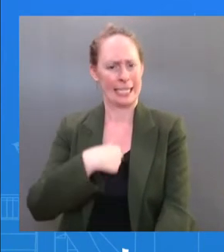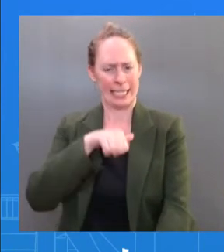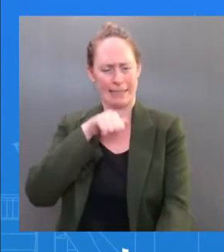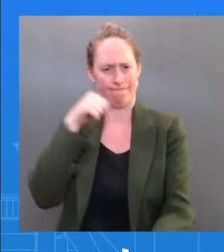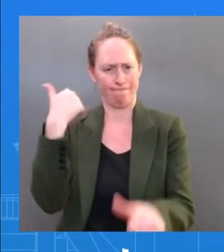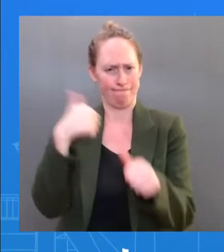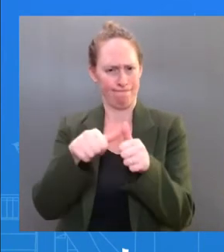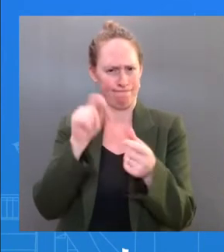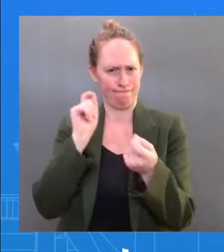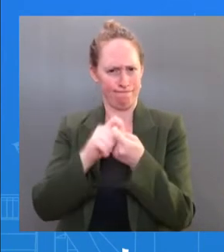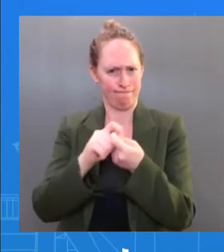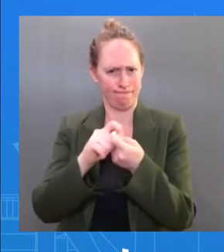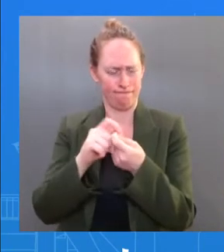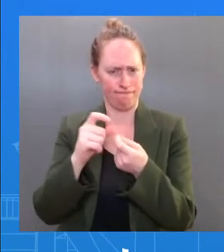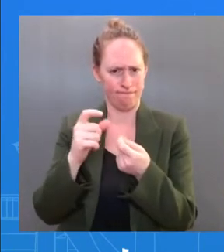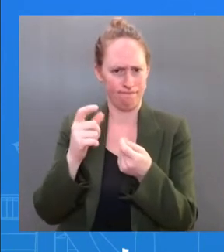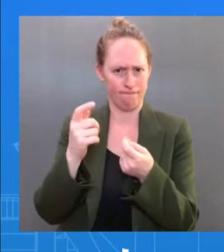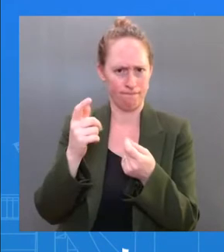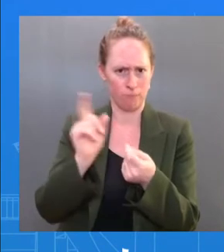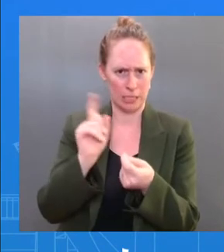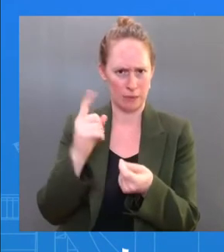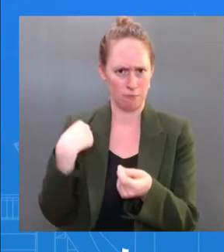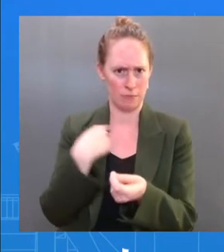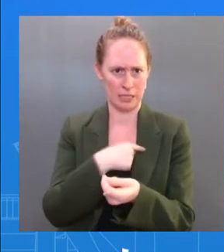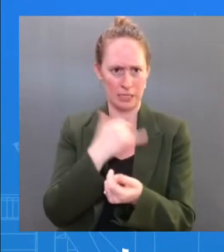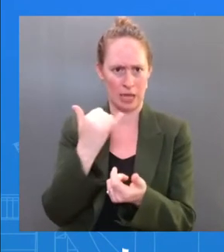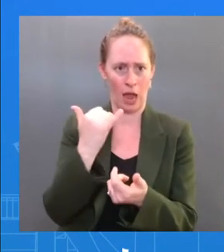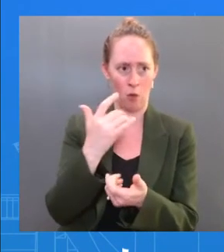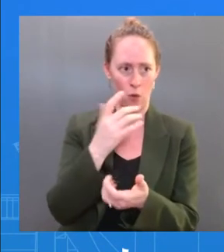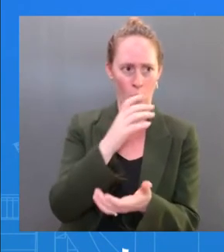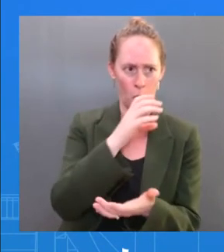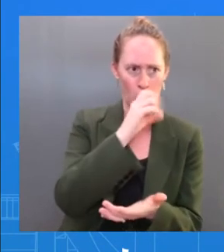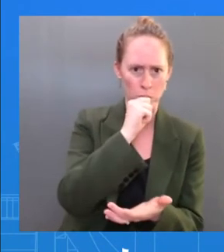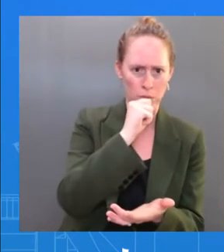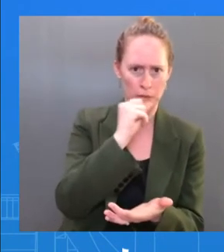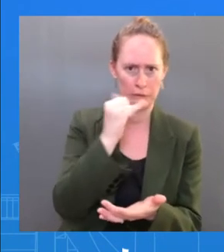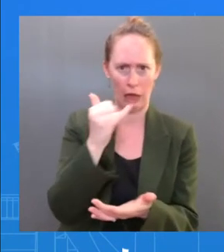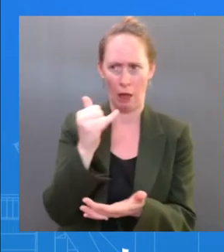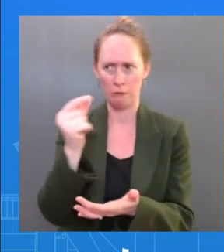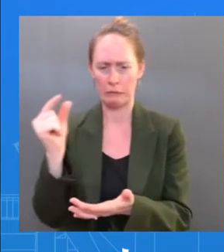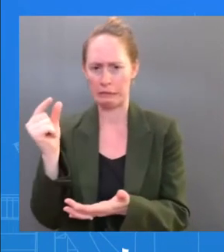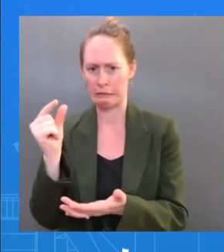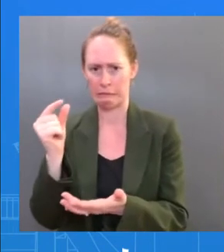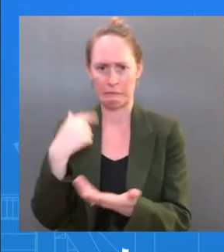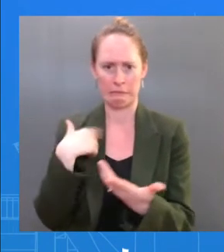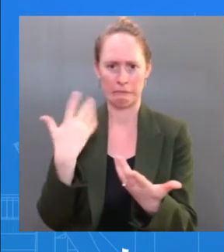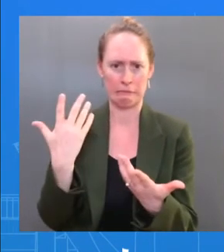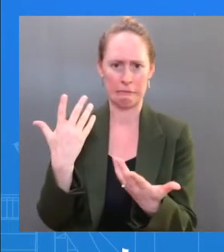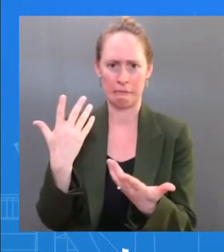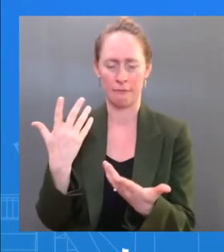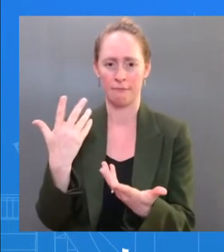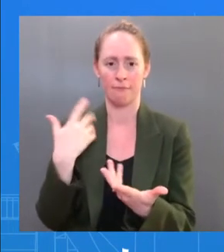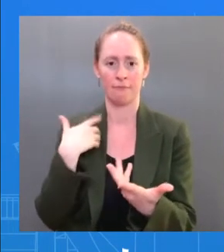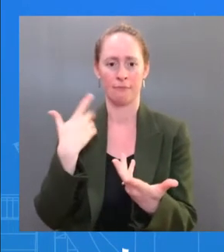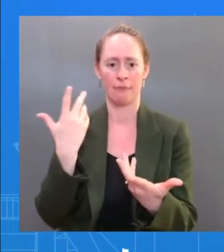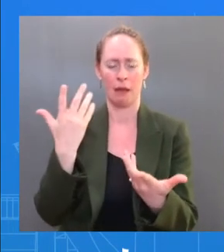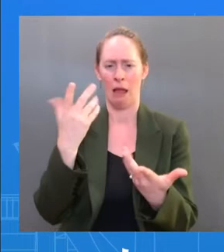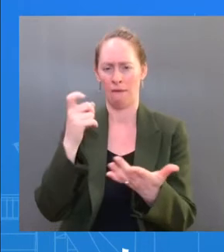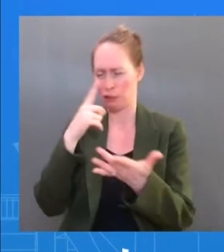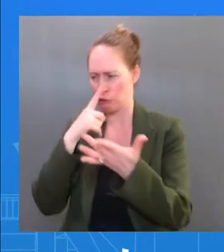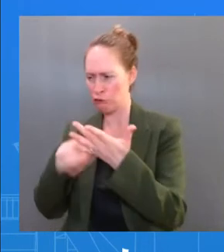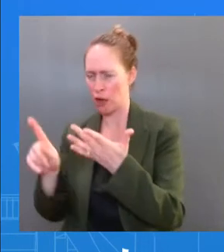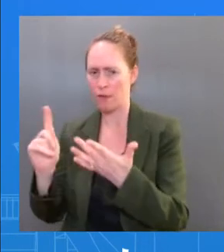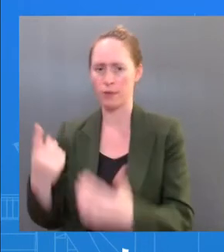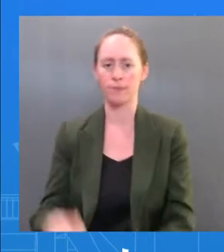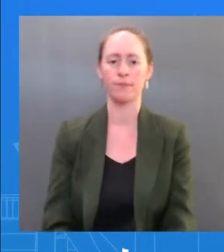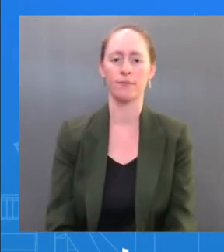So I'm not going to kind of do this off. But the bottom line is we follow CDC guidelines, and the policy at the White House is to follow